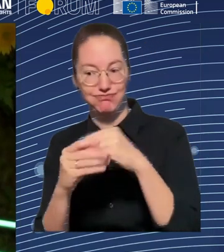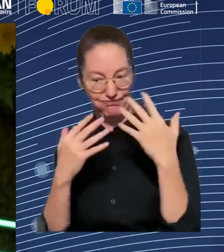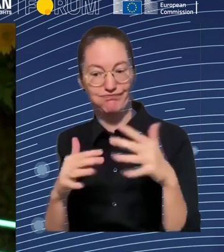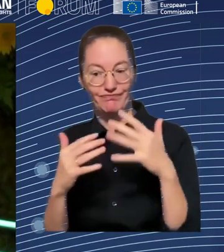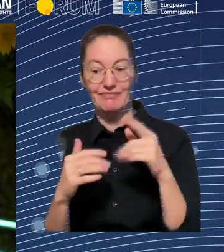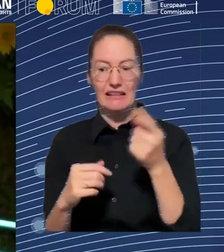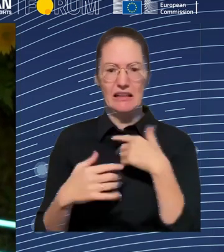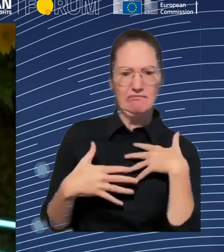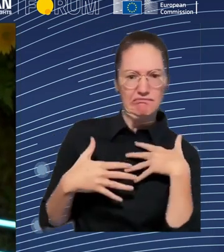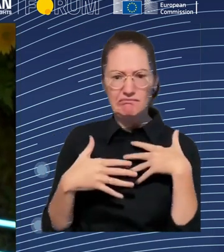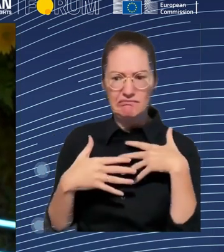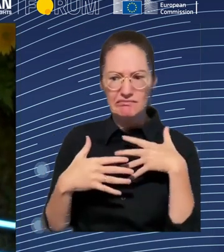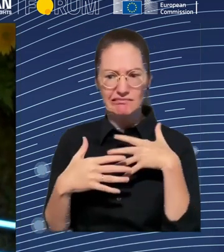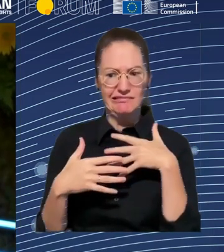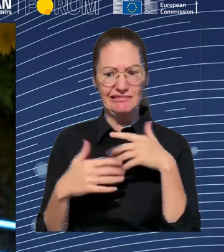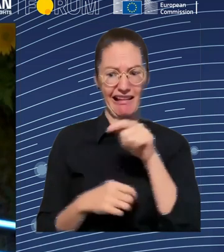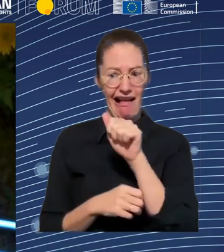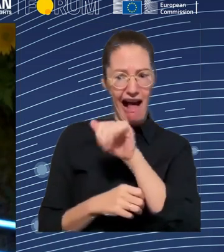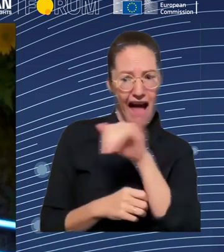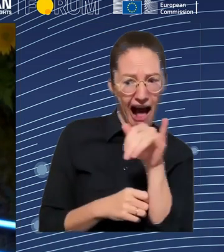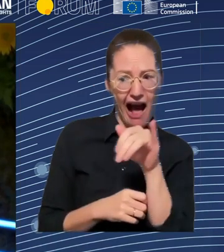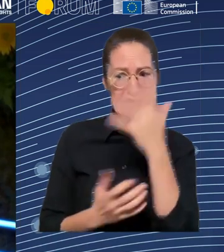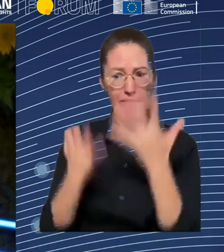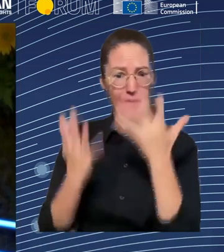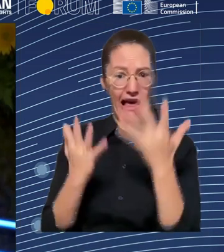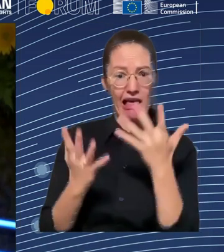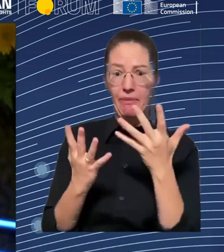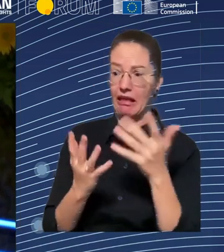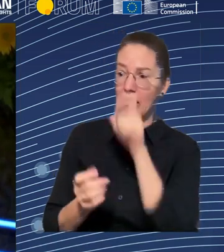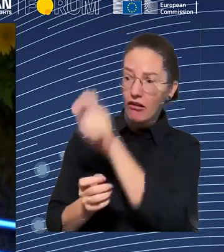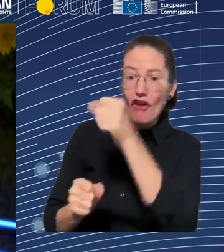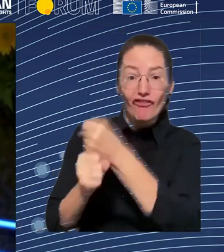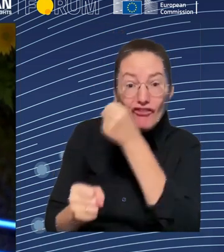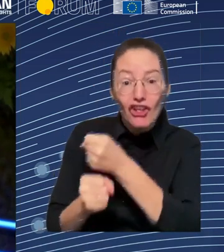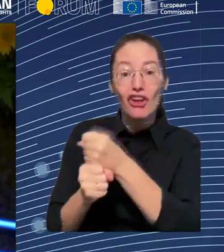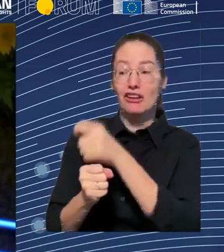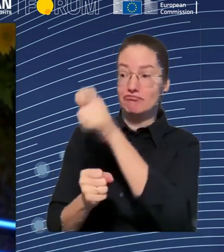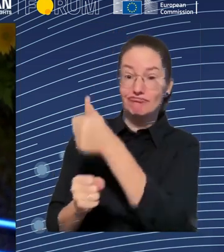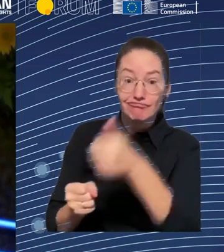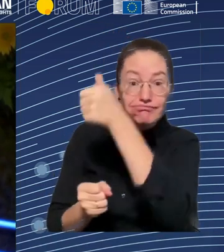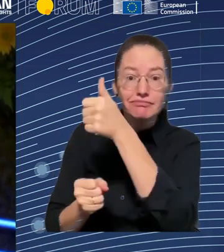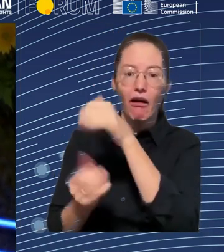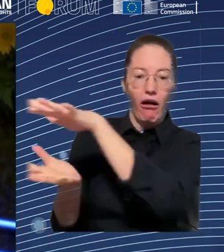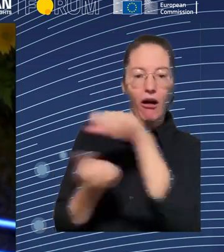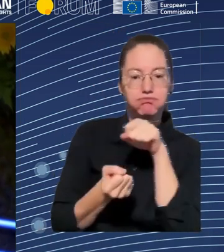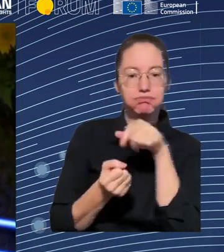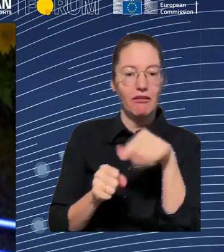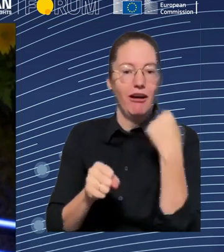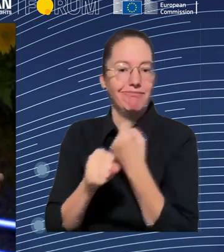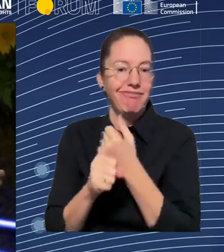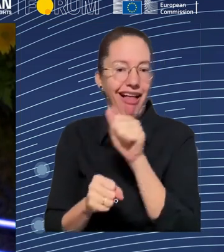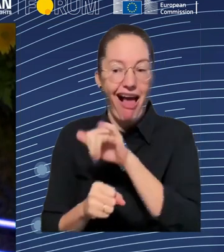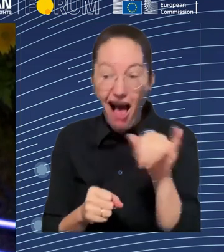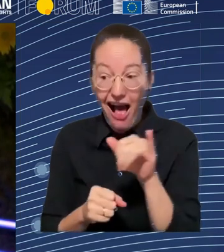workshops. Now, for that purpose, we have a great panel of academics. They came from far away, from